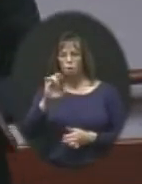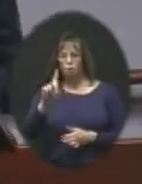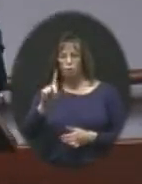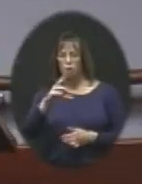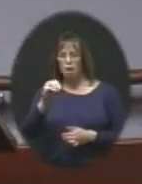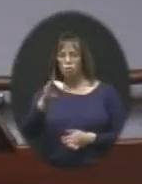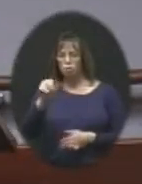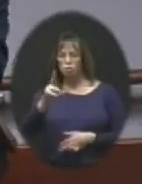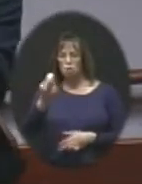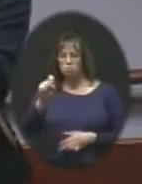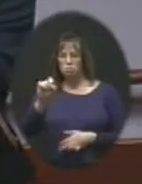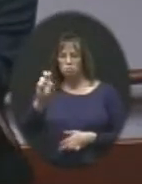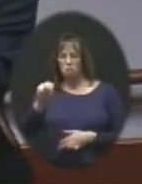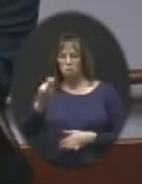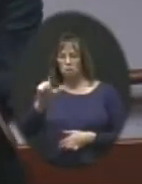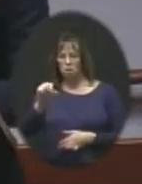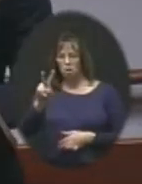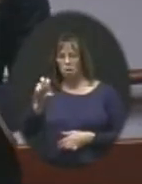Love.